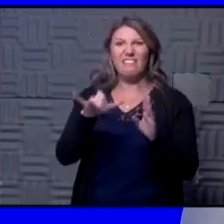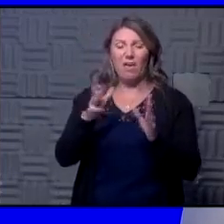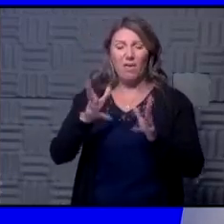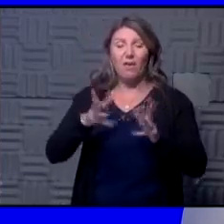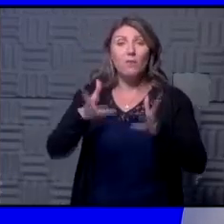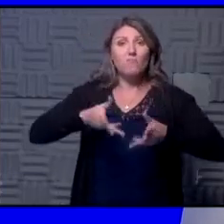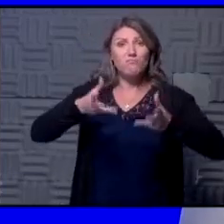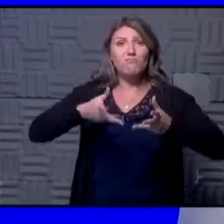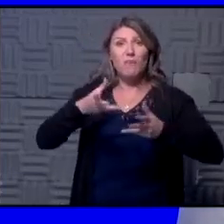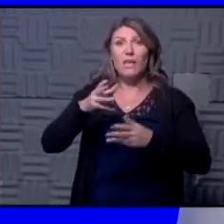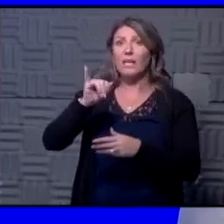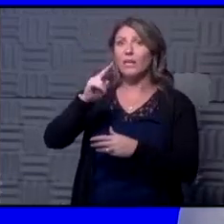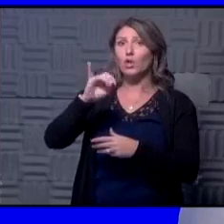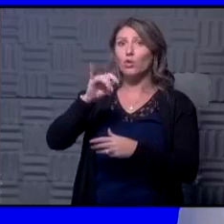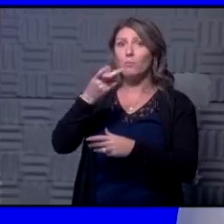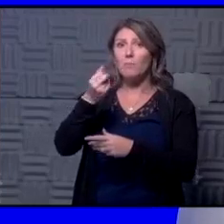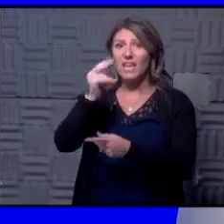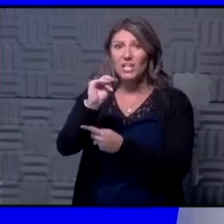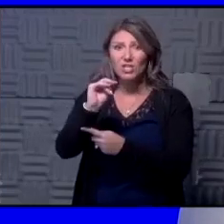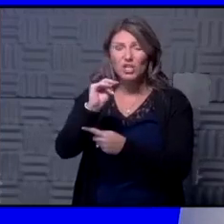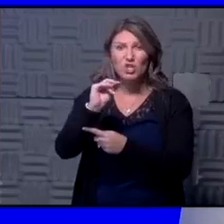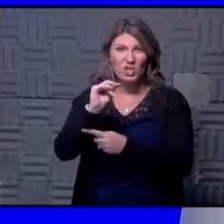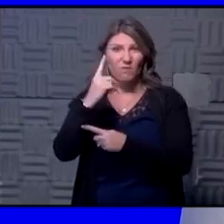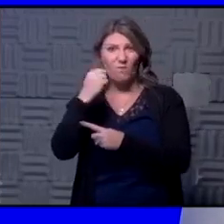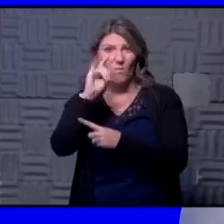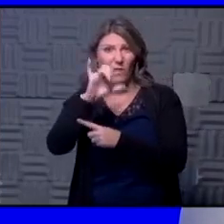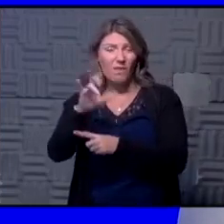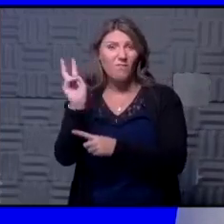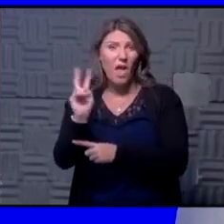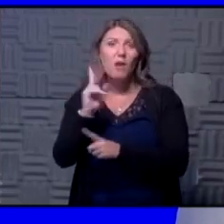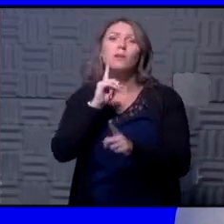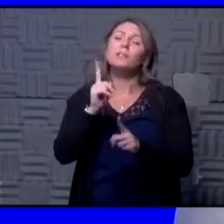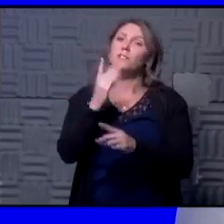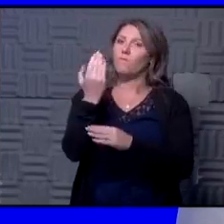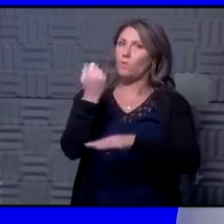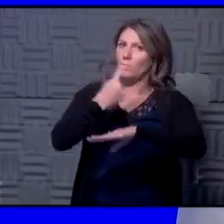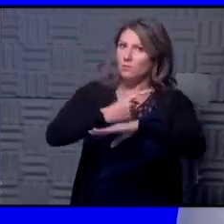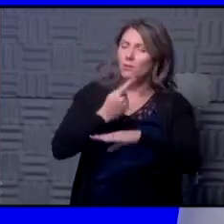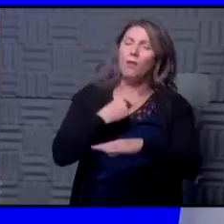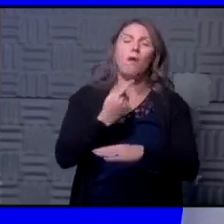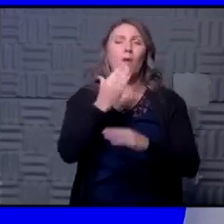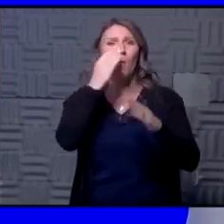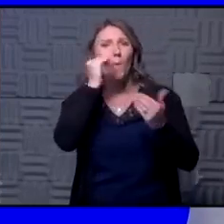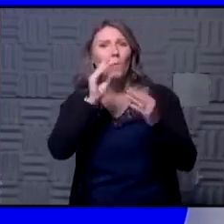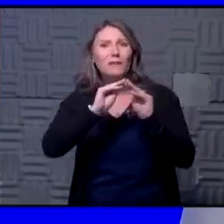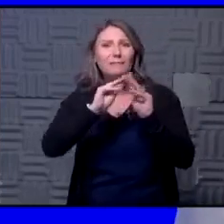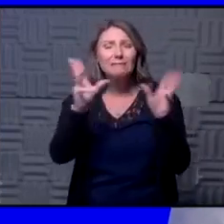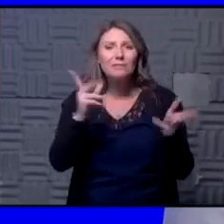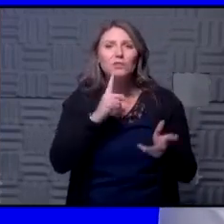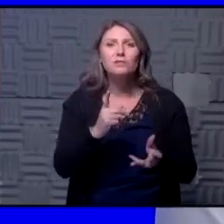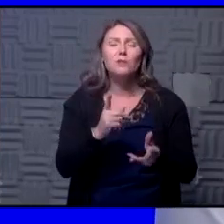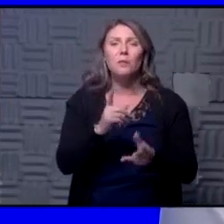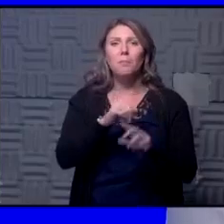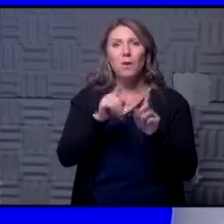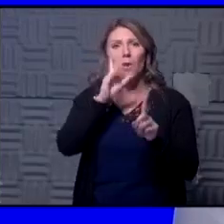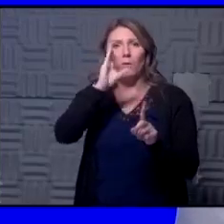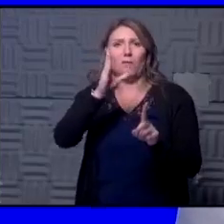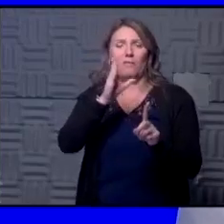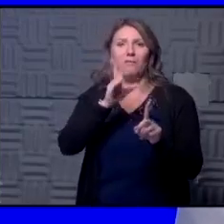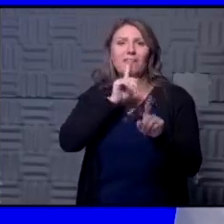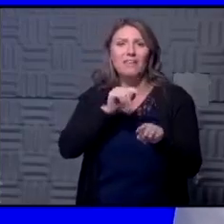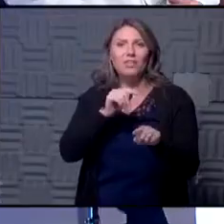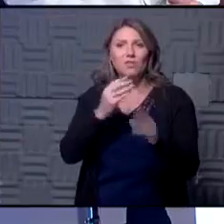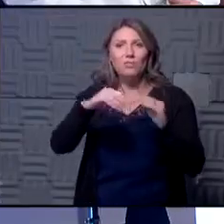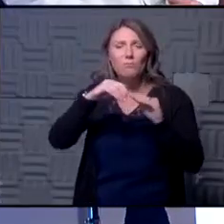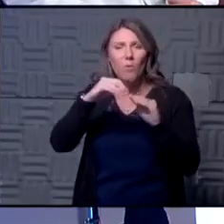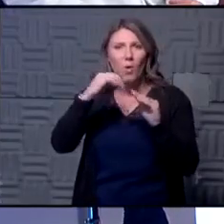virus is 14 days so you still need to quarantine for that 14 days so I hope that helps clear it up but we're certainly happy to answer further if it